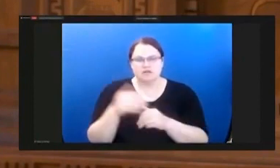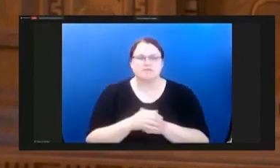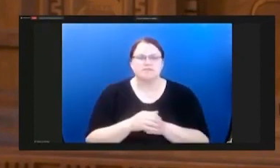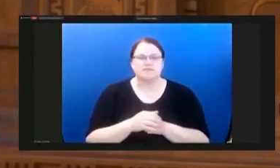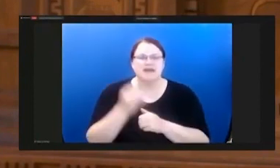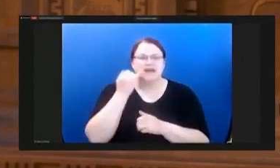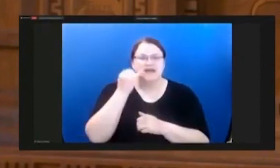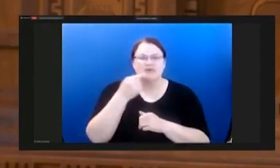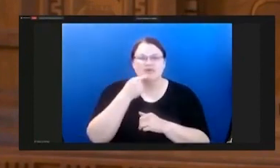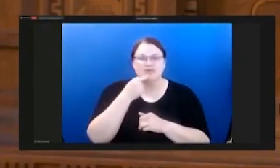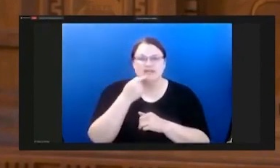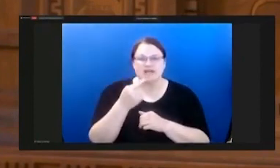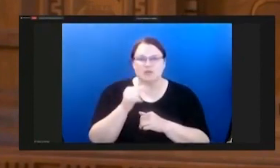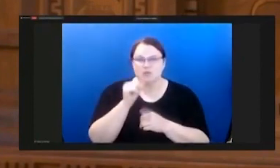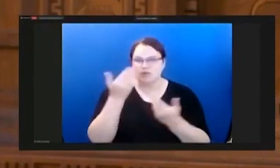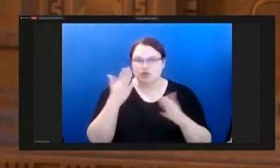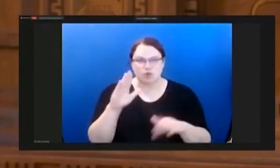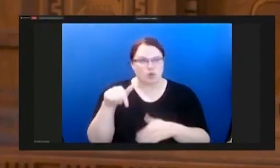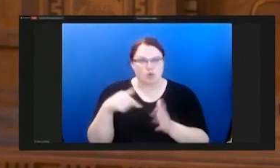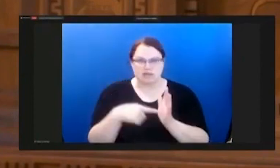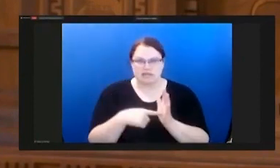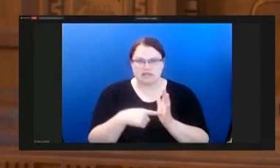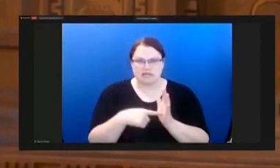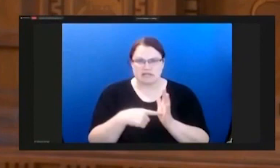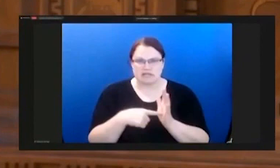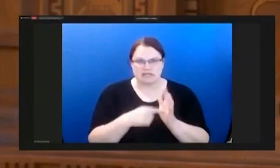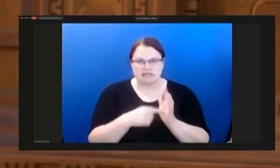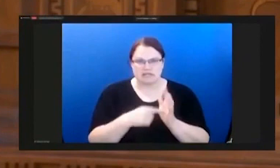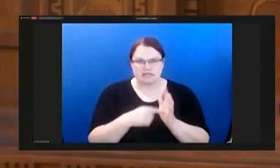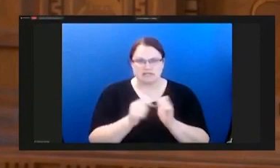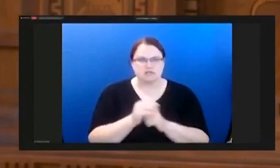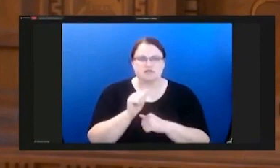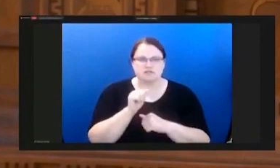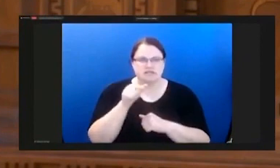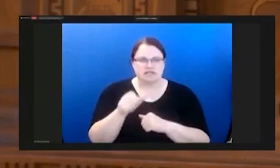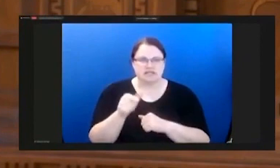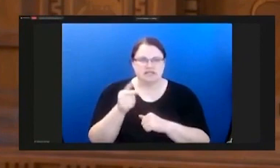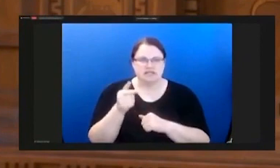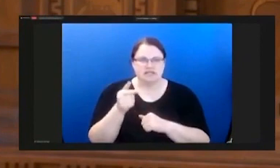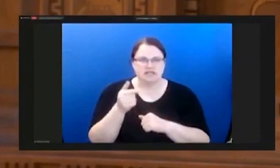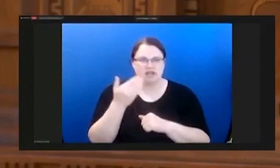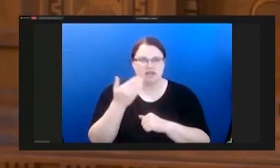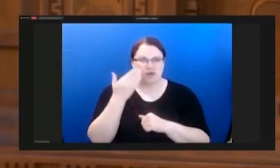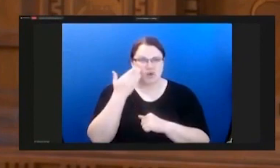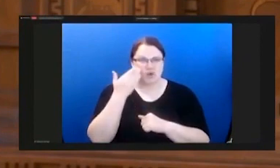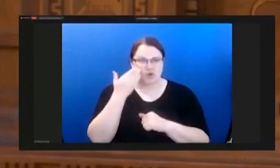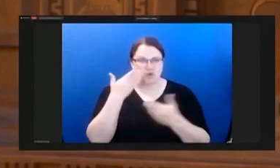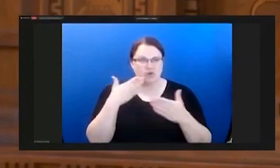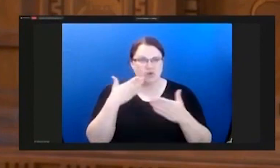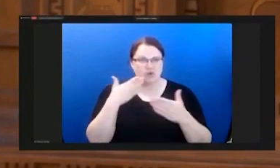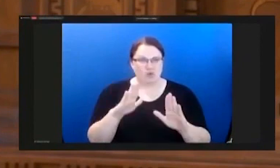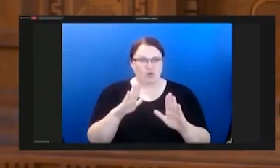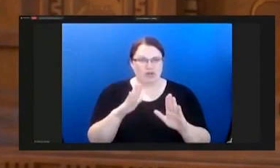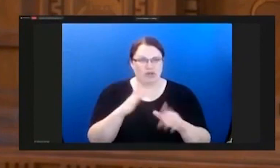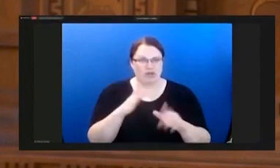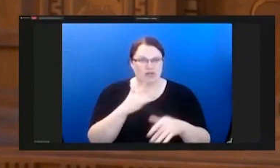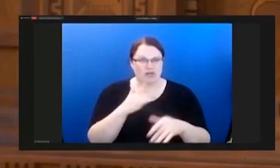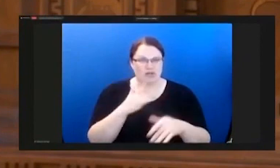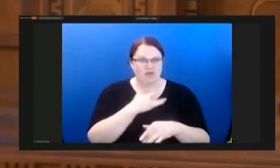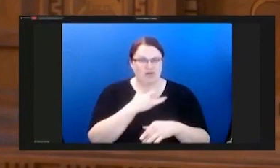say, Behold, we do not know this. Does not he who weighs the heart perceive it? Does not he who keeps watch over your soul know it?